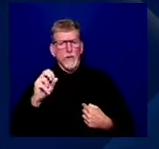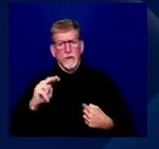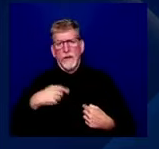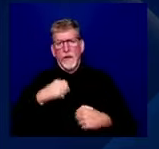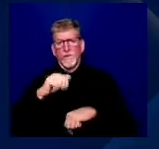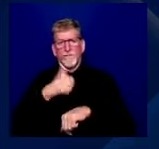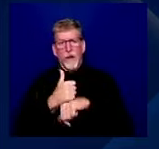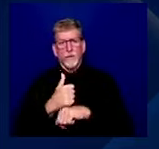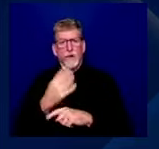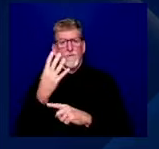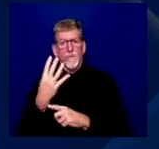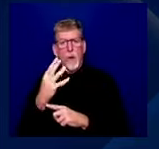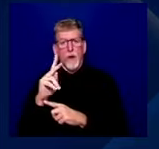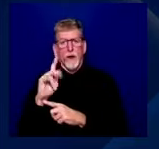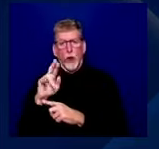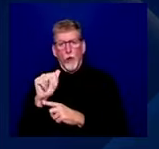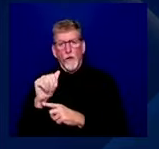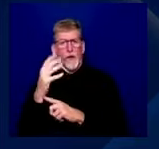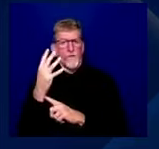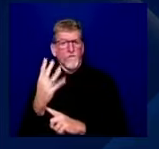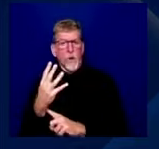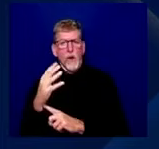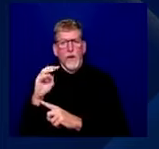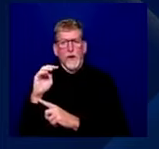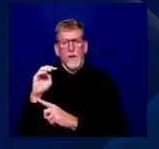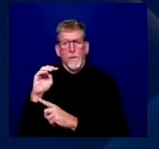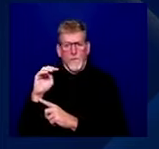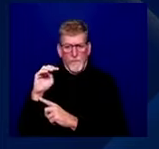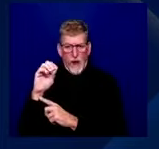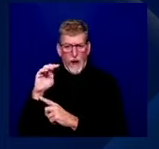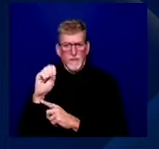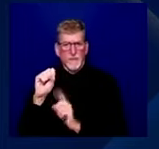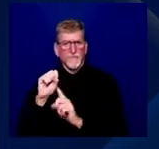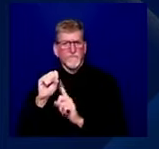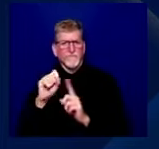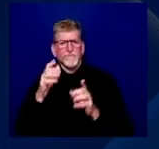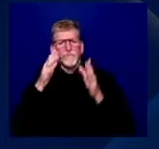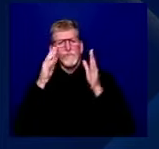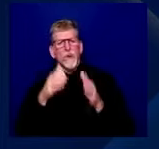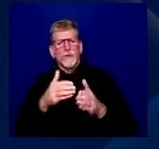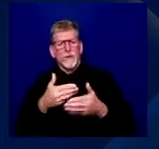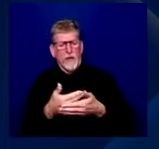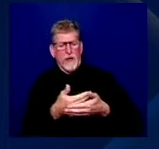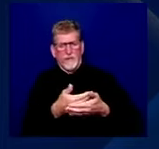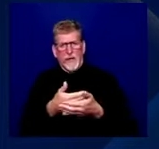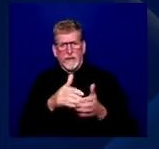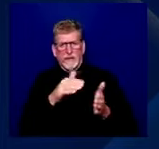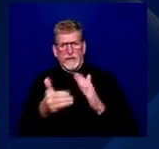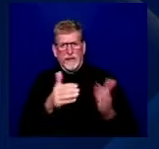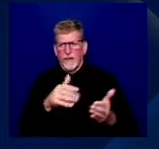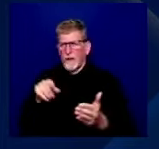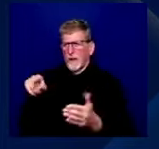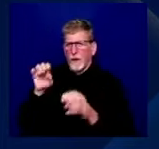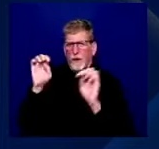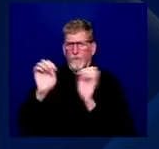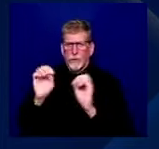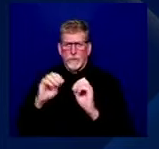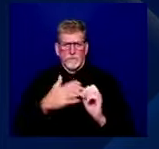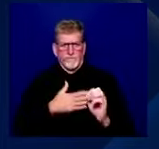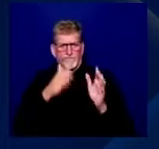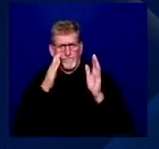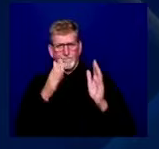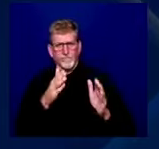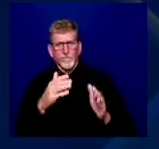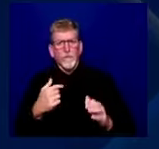to ending the maternal mortality crisis. But how I ended up here was I was fortunate enough, you know, Alexis and Senator